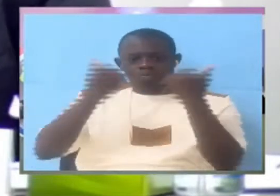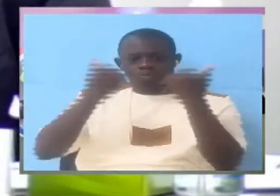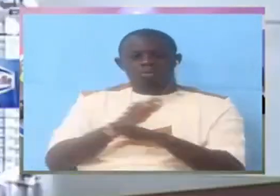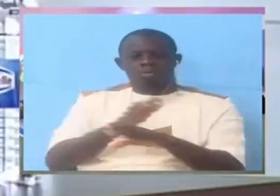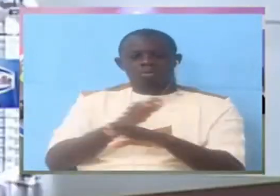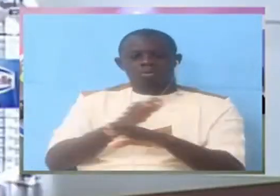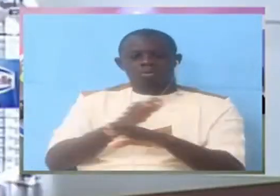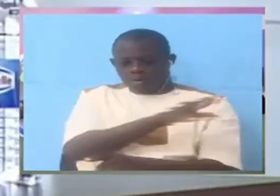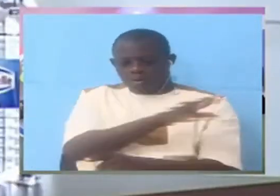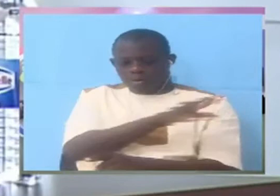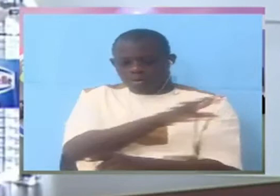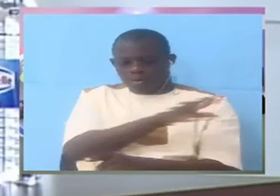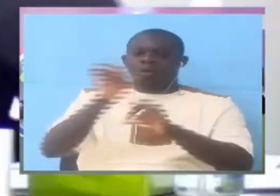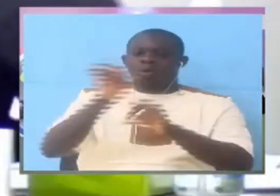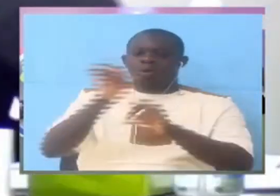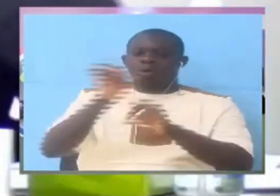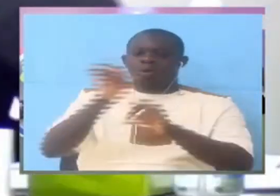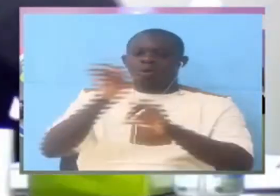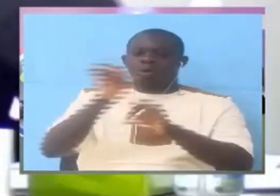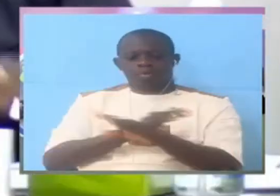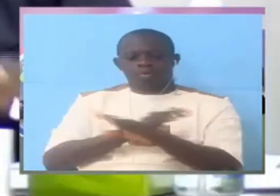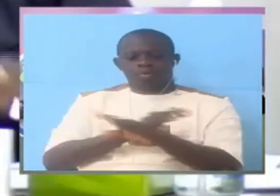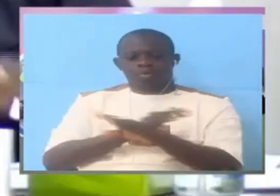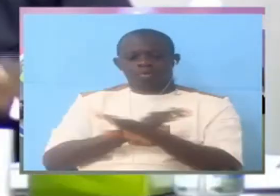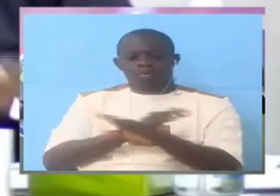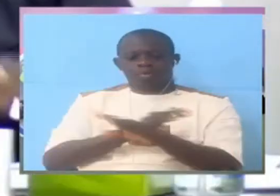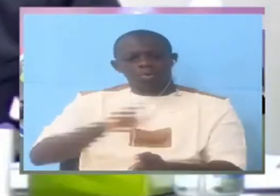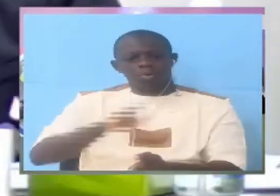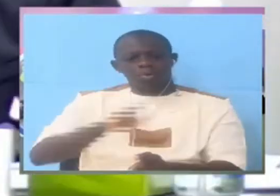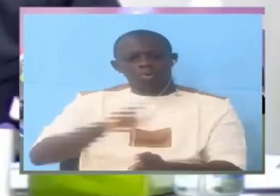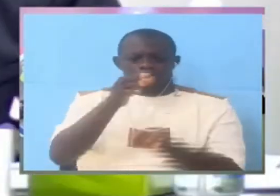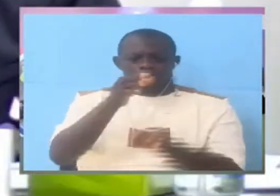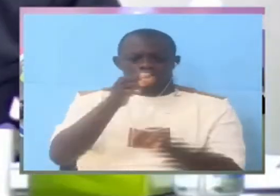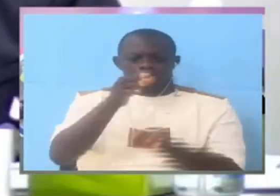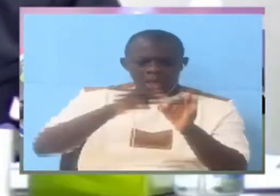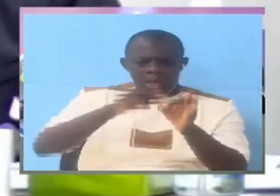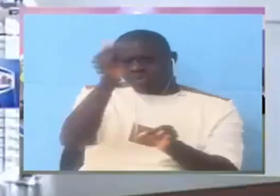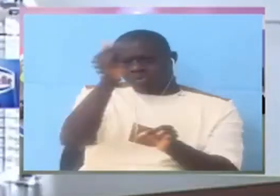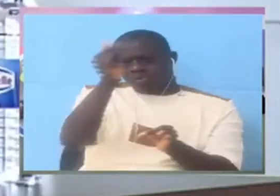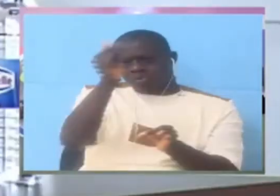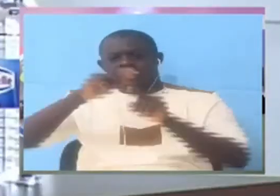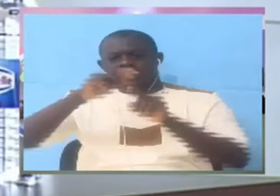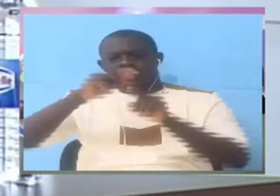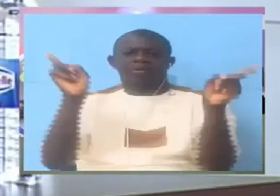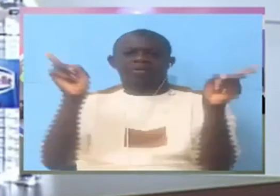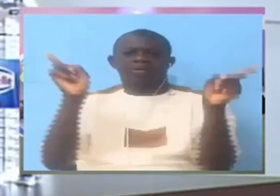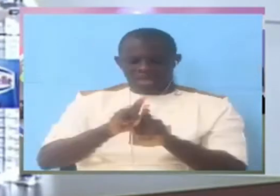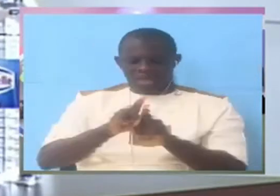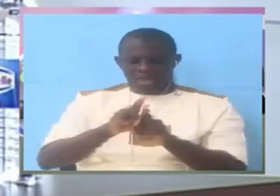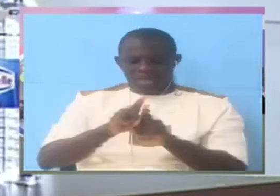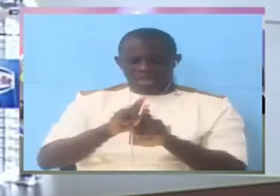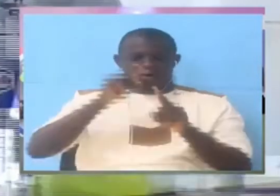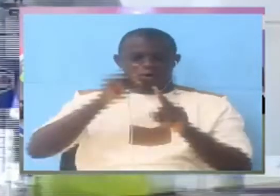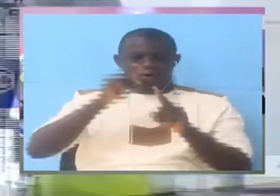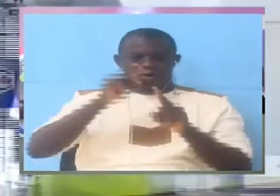give you my testimony so demanding and your testimony and that of the others are different i'm going to tell said andrew and in doctor and i said and i am others are different we have